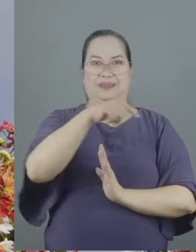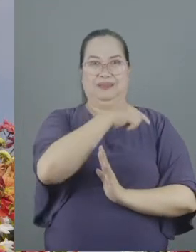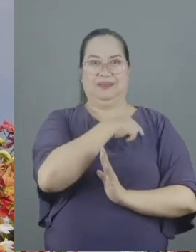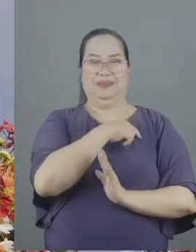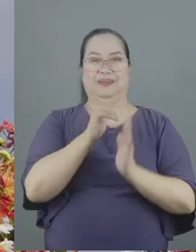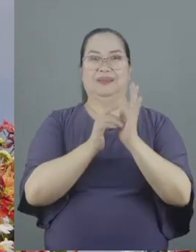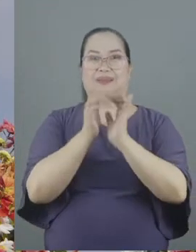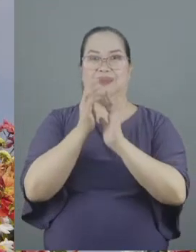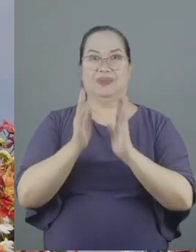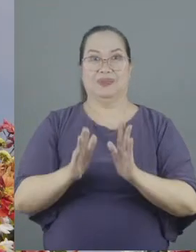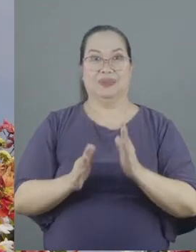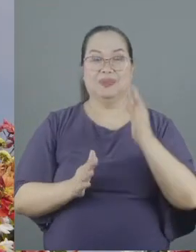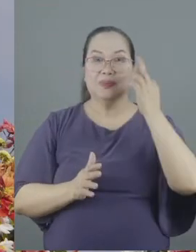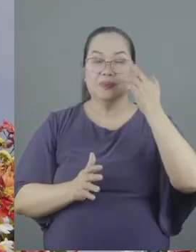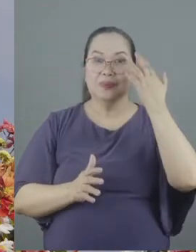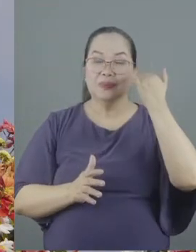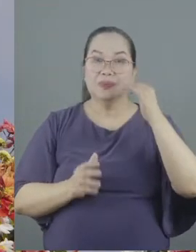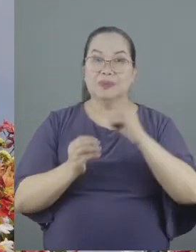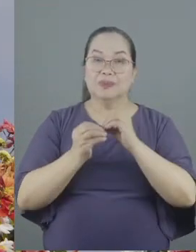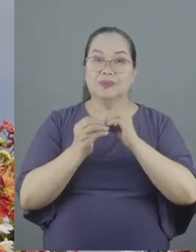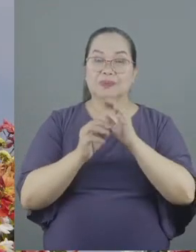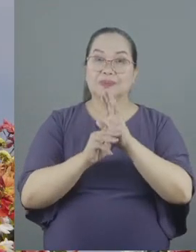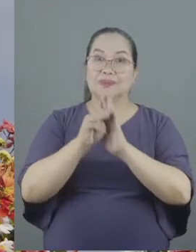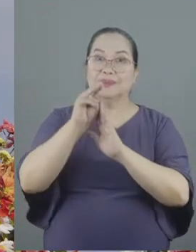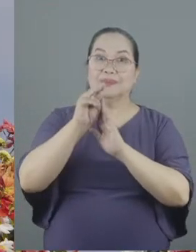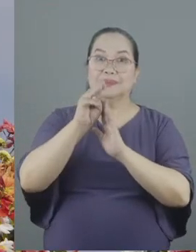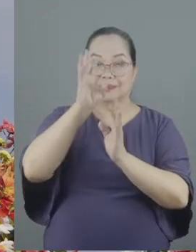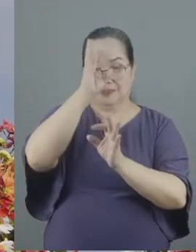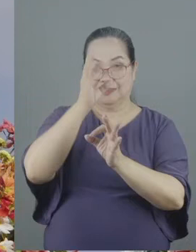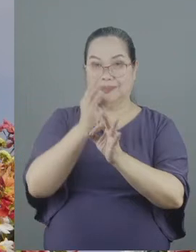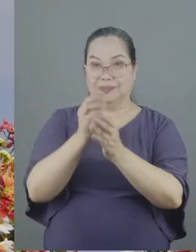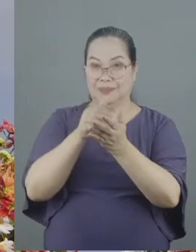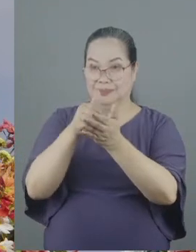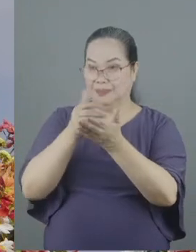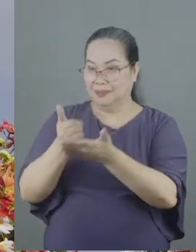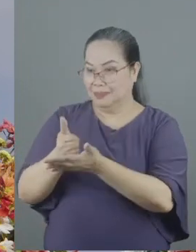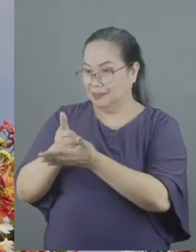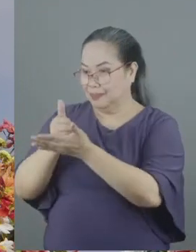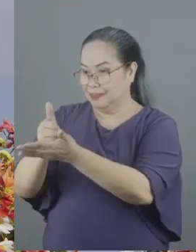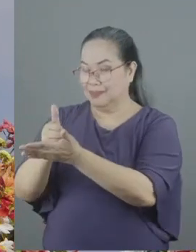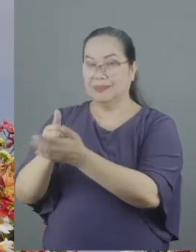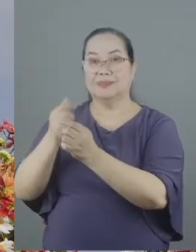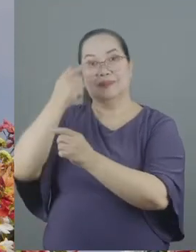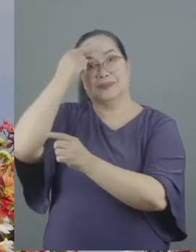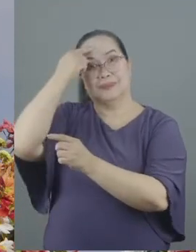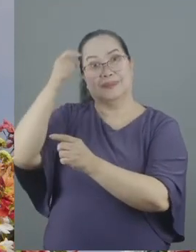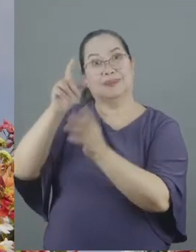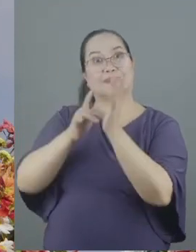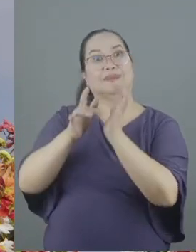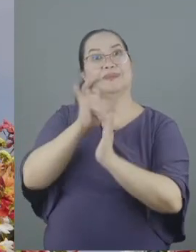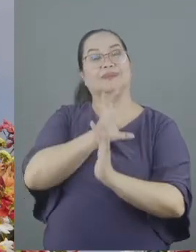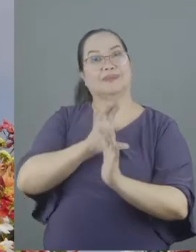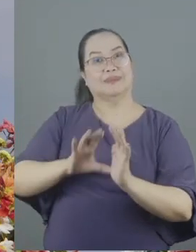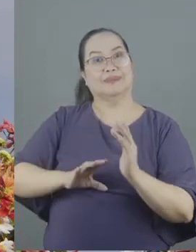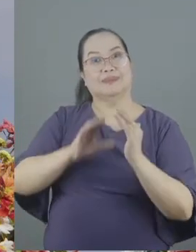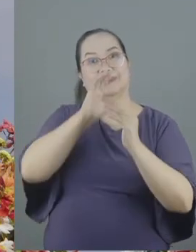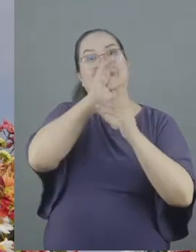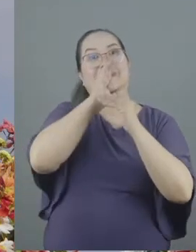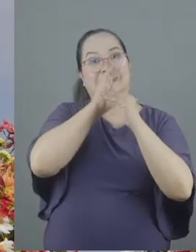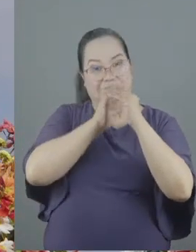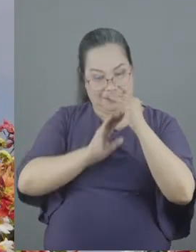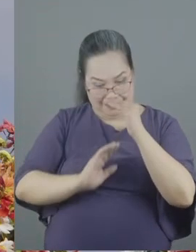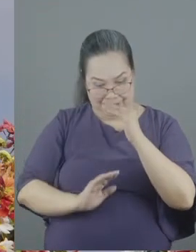the reason why those who are more mature in faith owe it to their weaker brother to lift them up is because Christ humbled himself